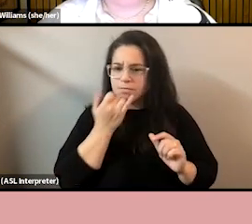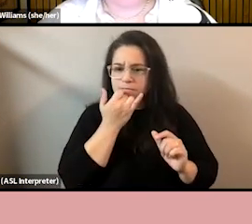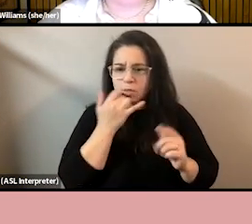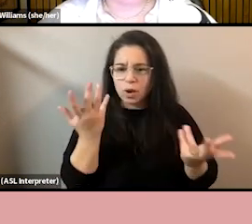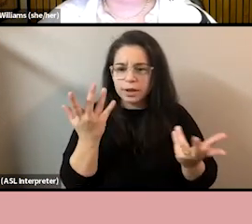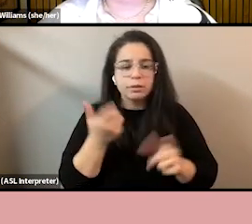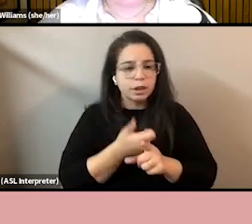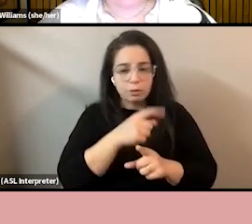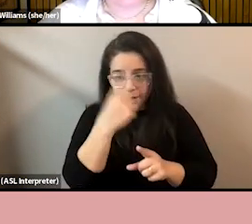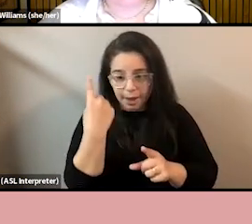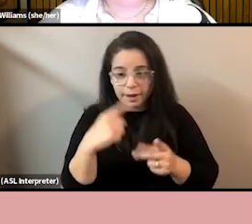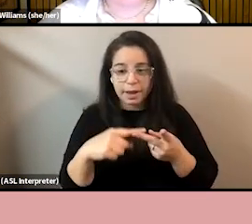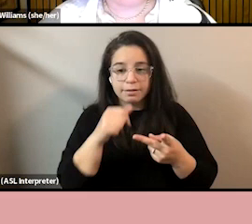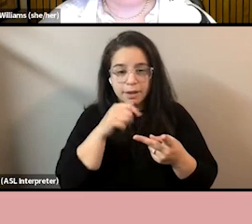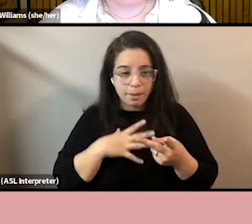female at work.